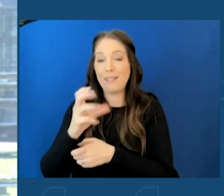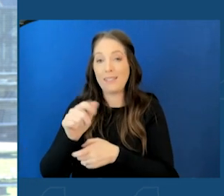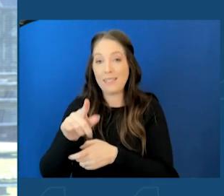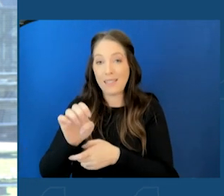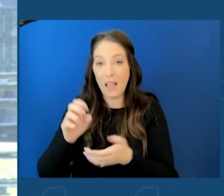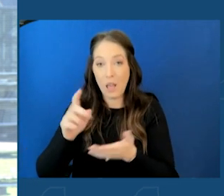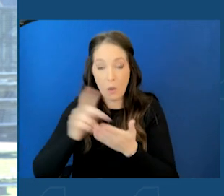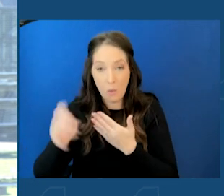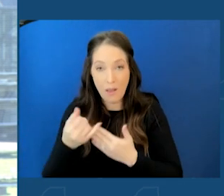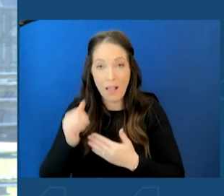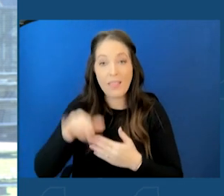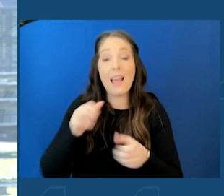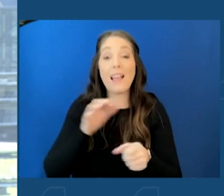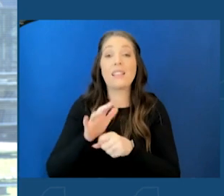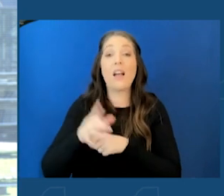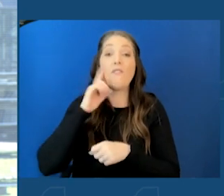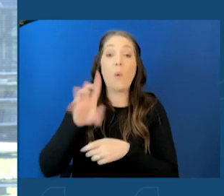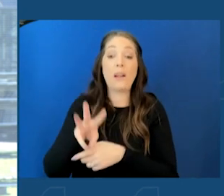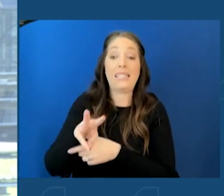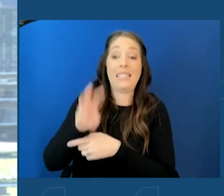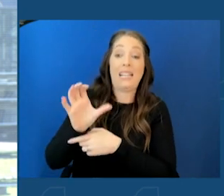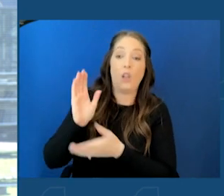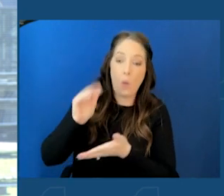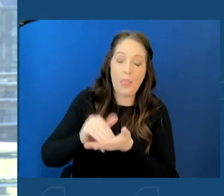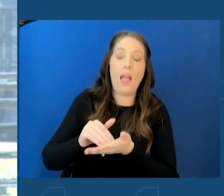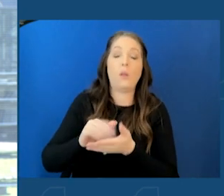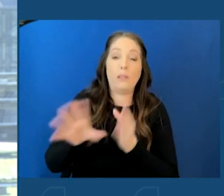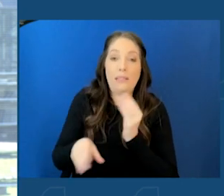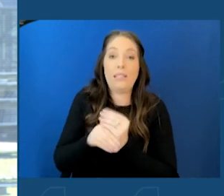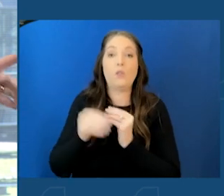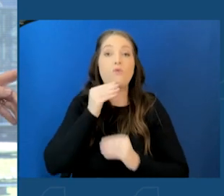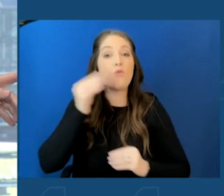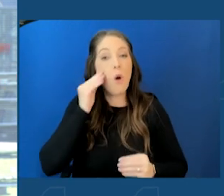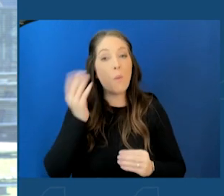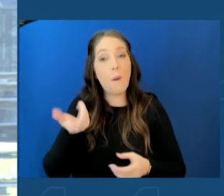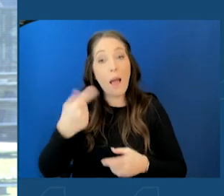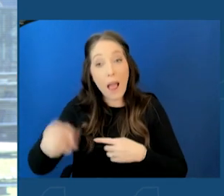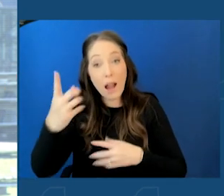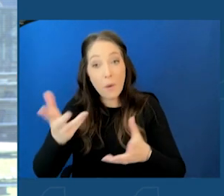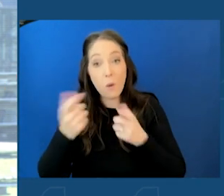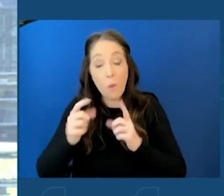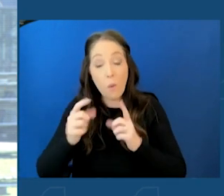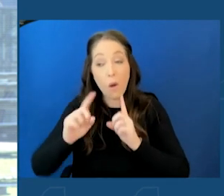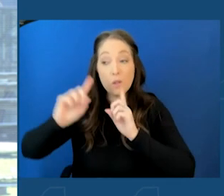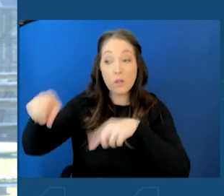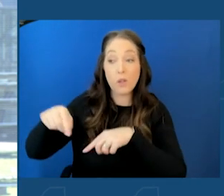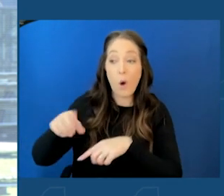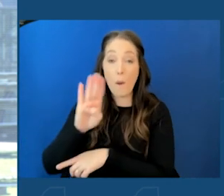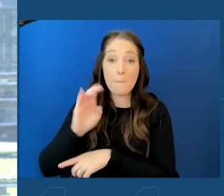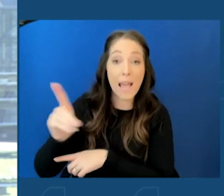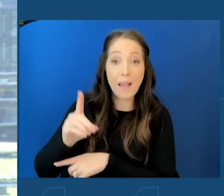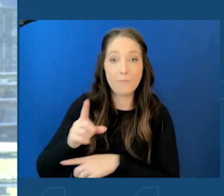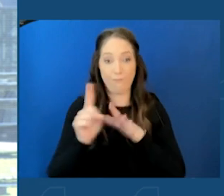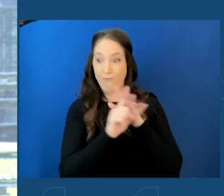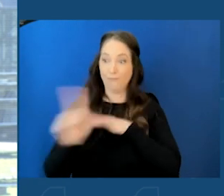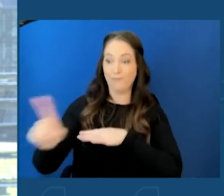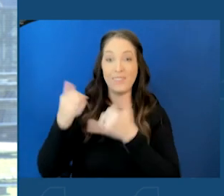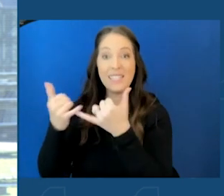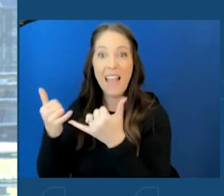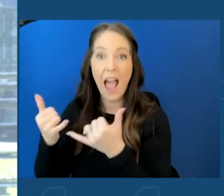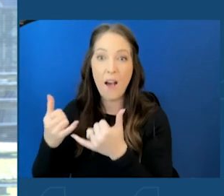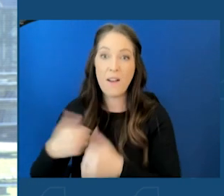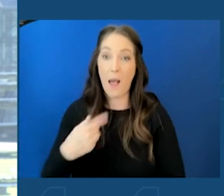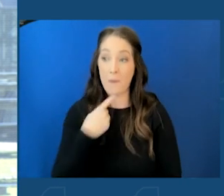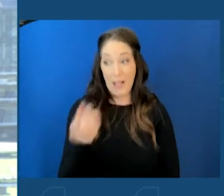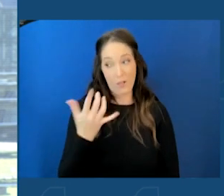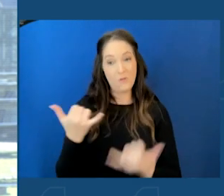600,000 additional homes across the state. So anybody who wants to bid, get out of the room right now and get first in line, because I'm announcing it's right here right now.